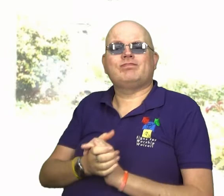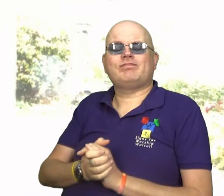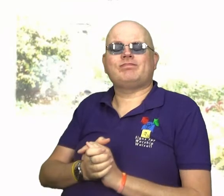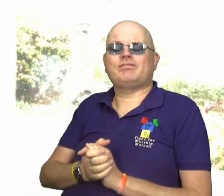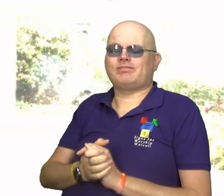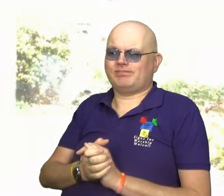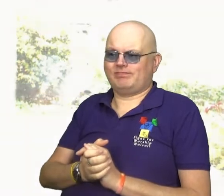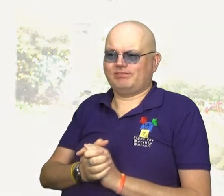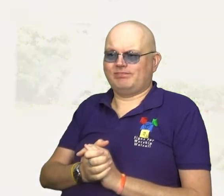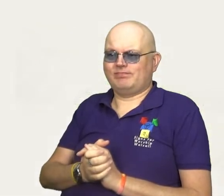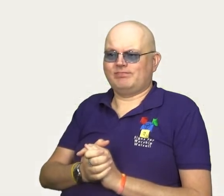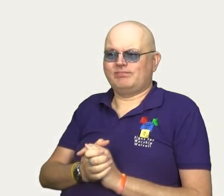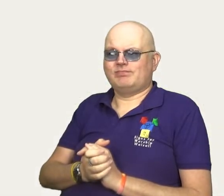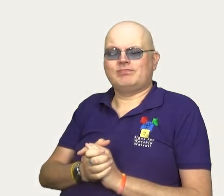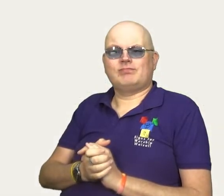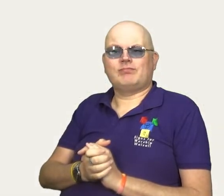an opening prayer.